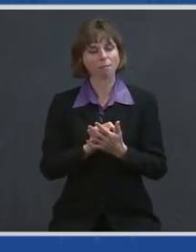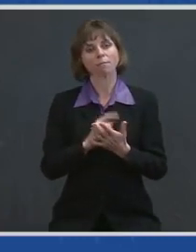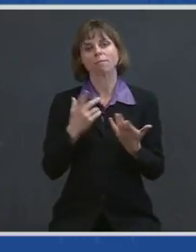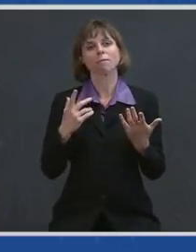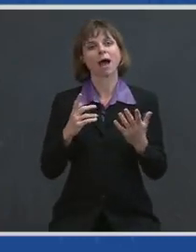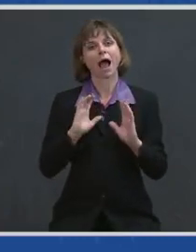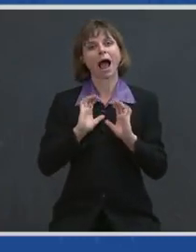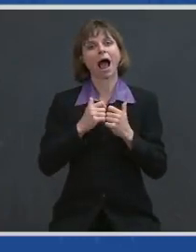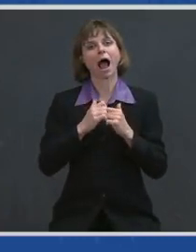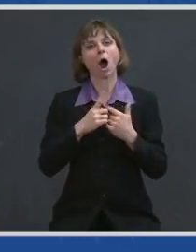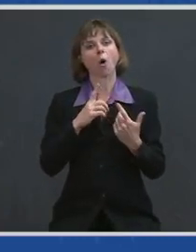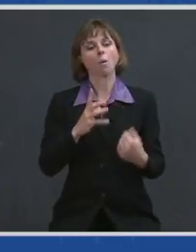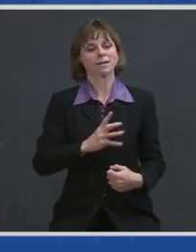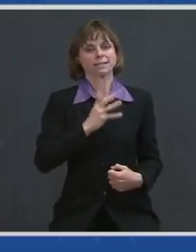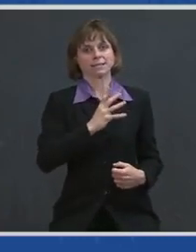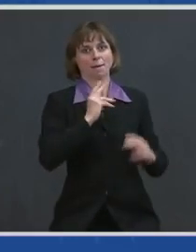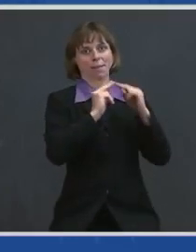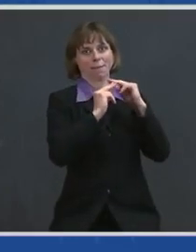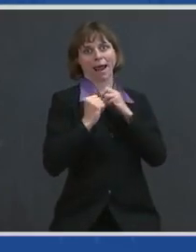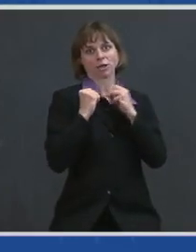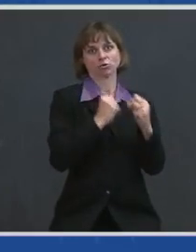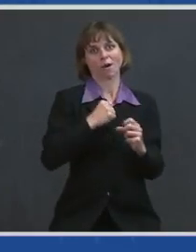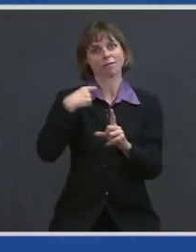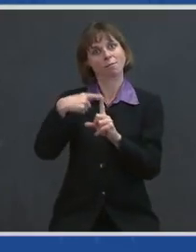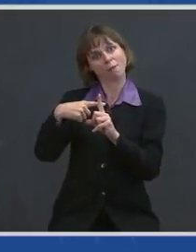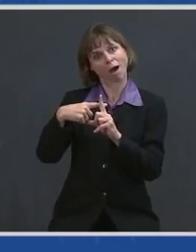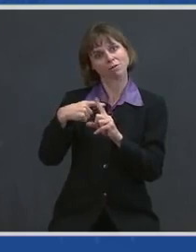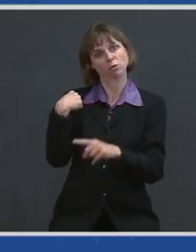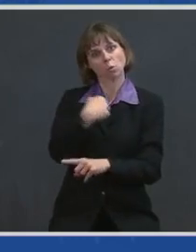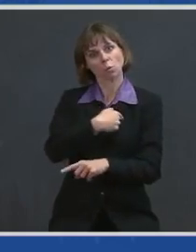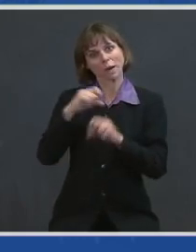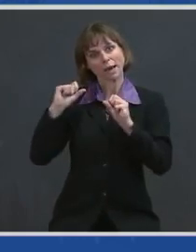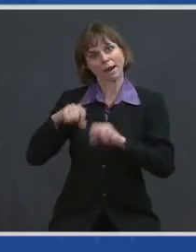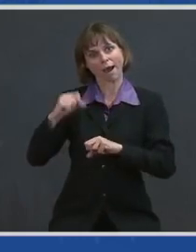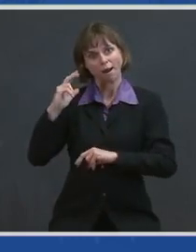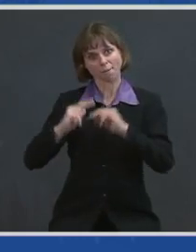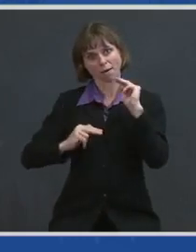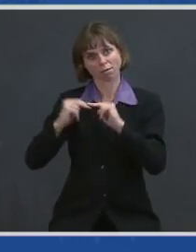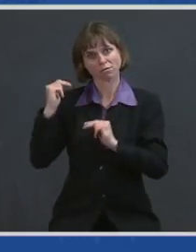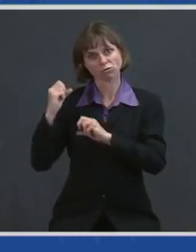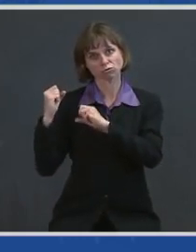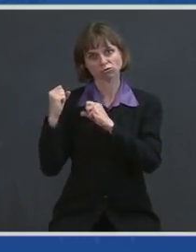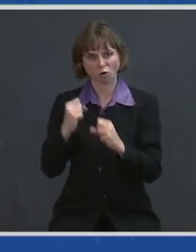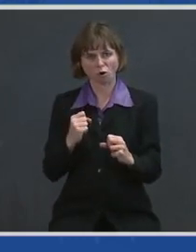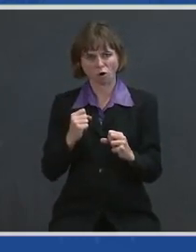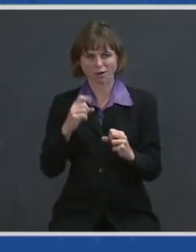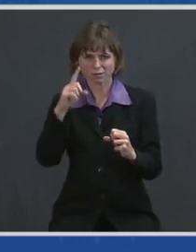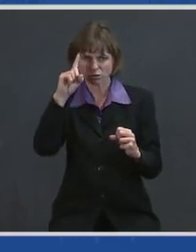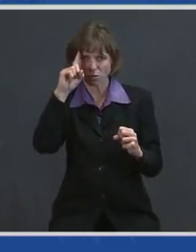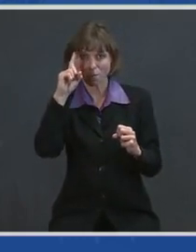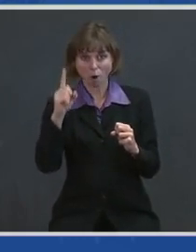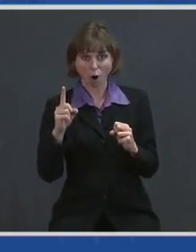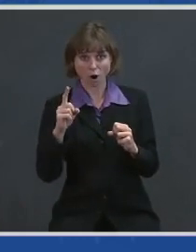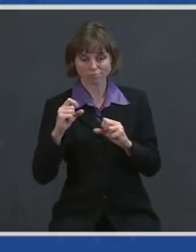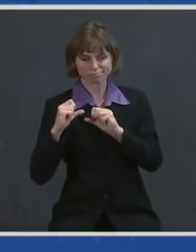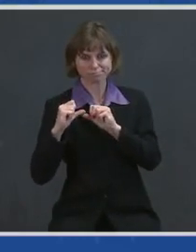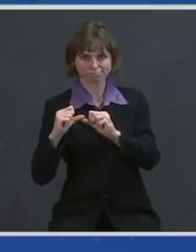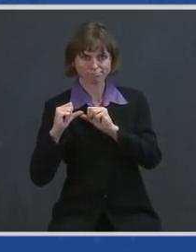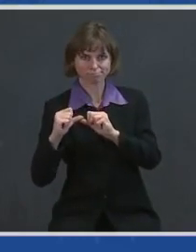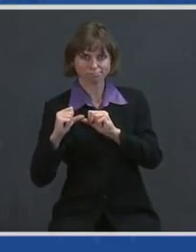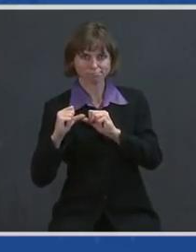strength and by our ability to build a strong, smart and sustainable